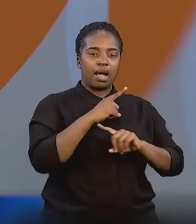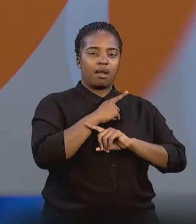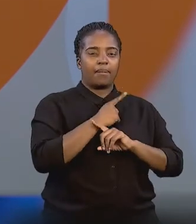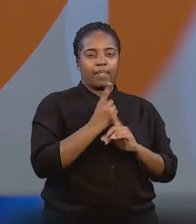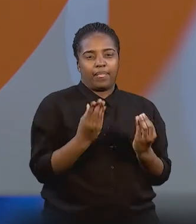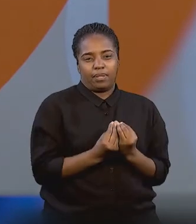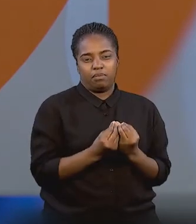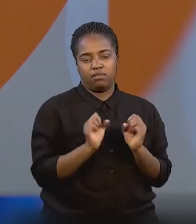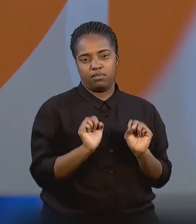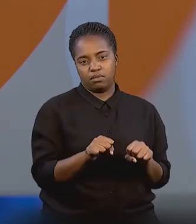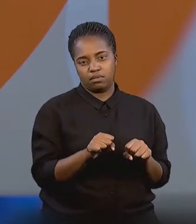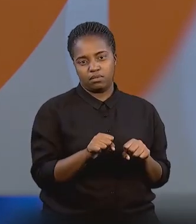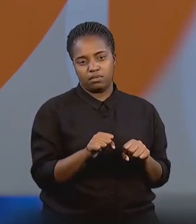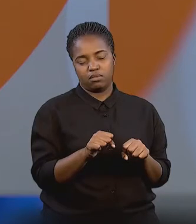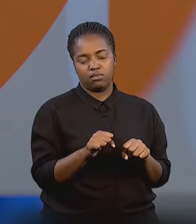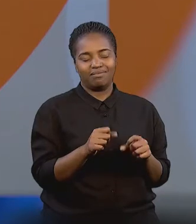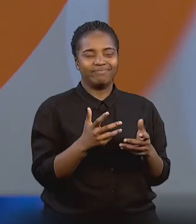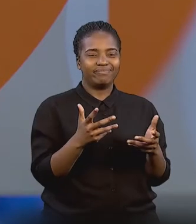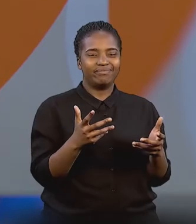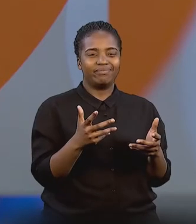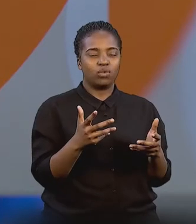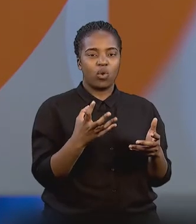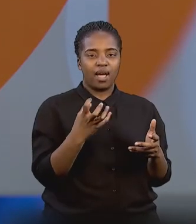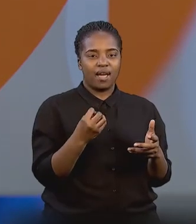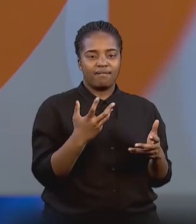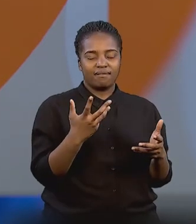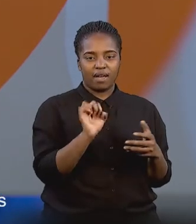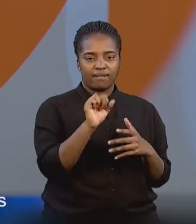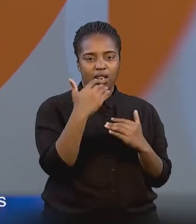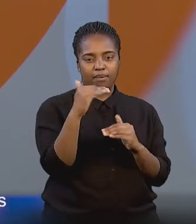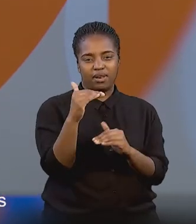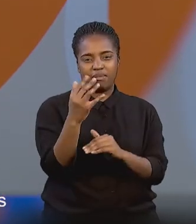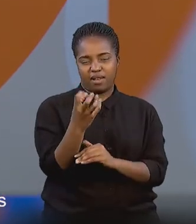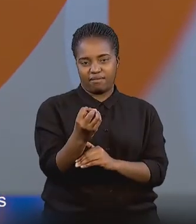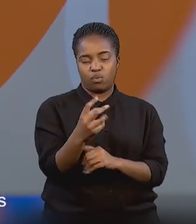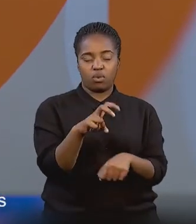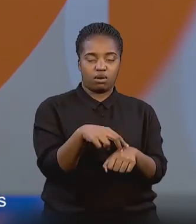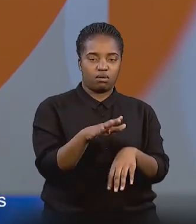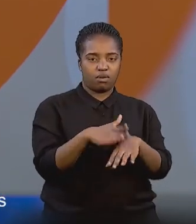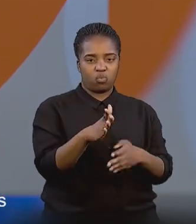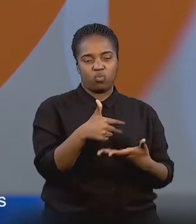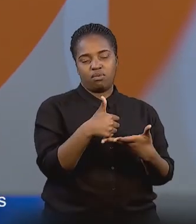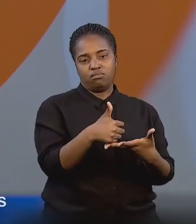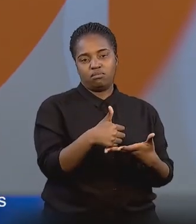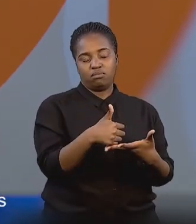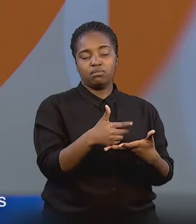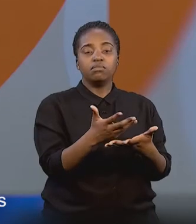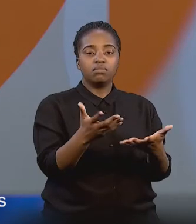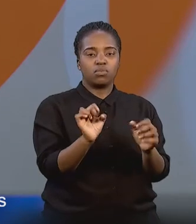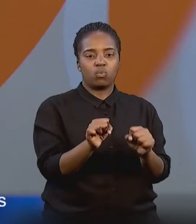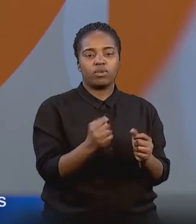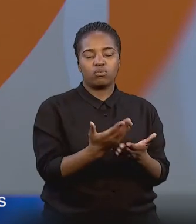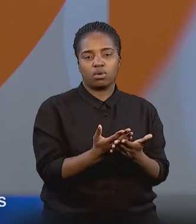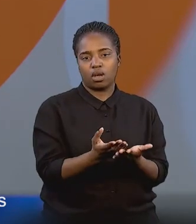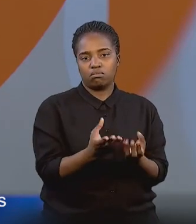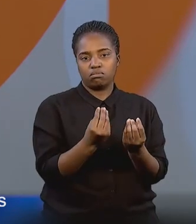mean, Mandeville's a wonderful club, but they too have their limitations in terms of what they can offer. And I think that's where Adaptive